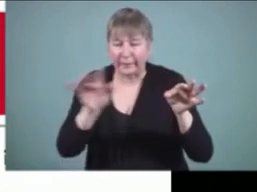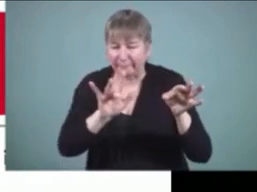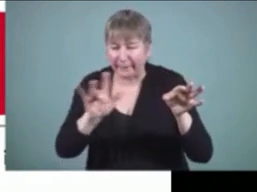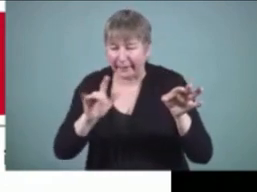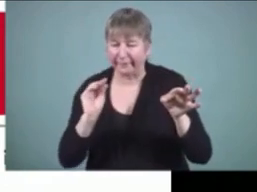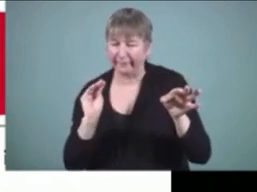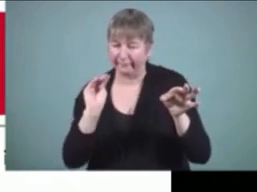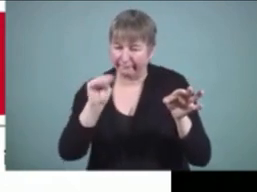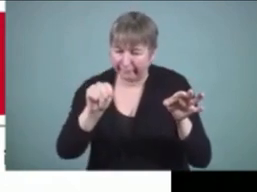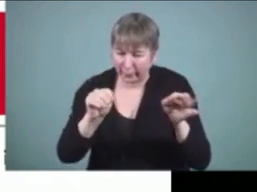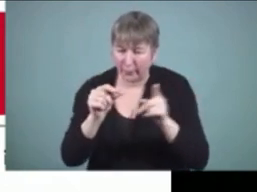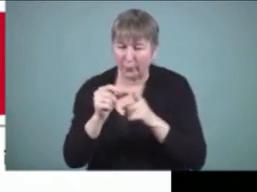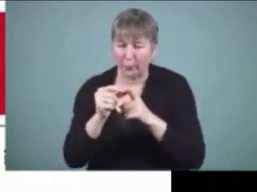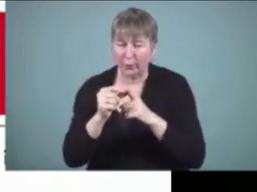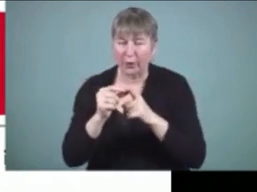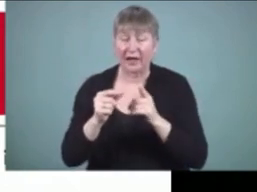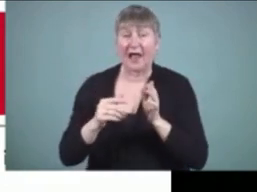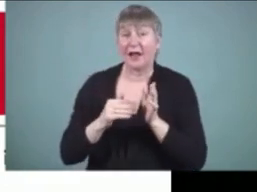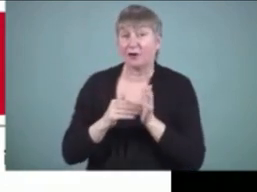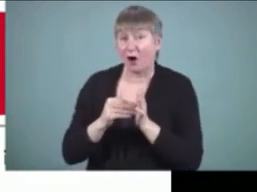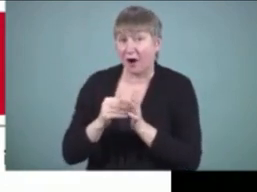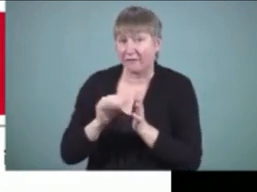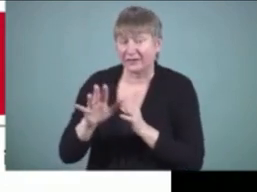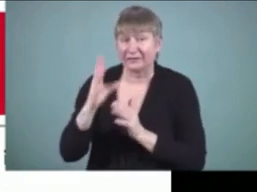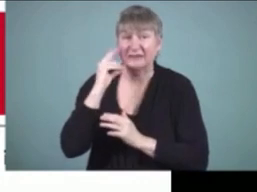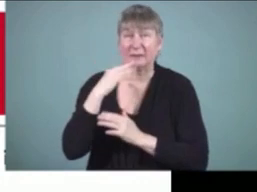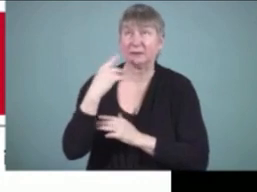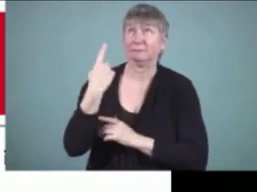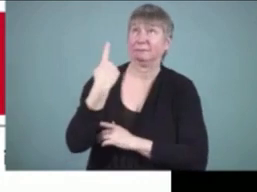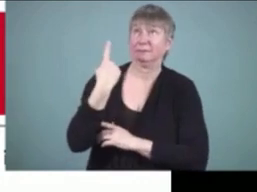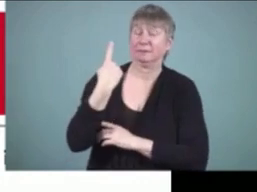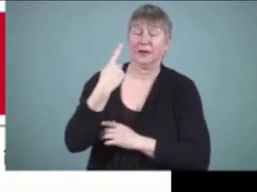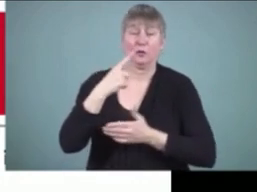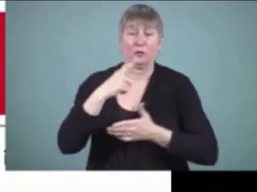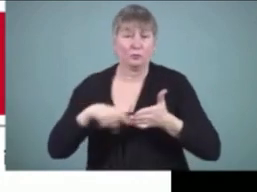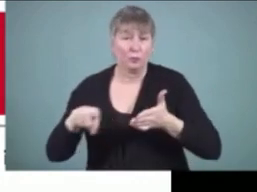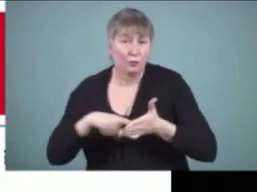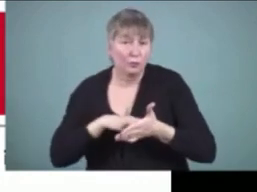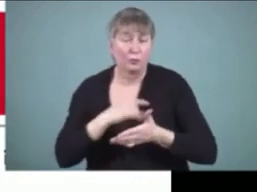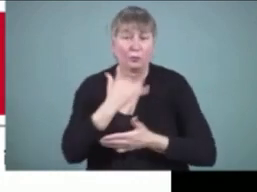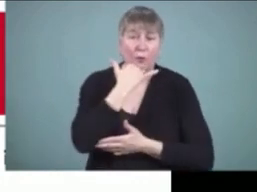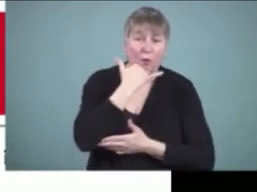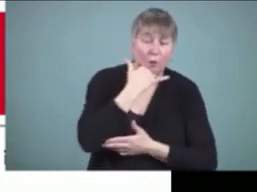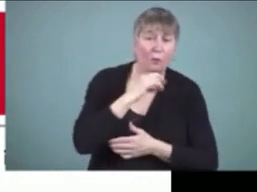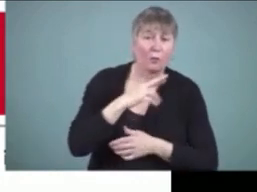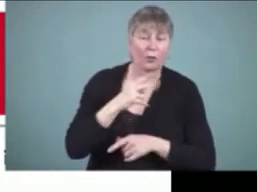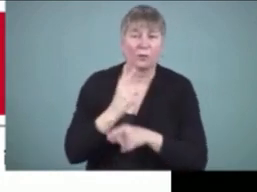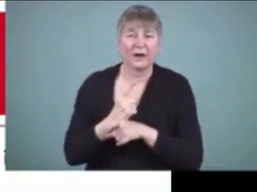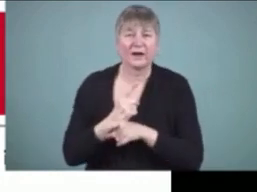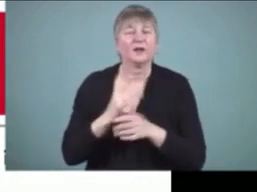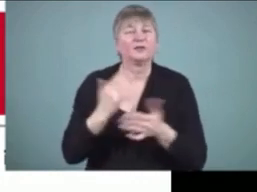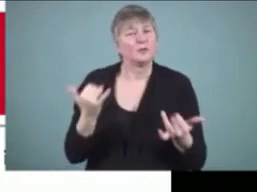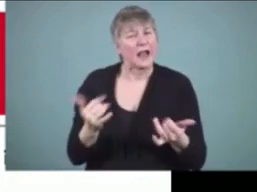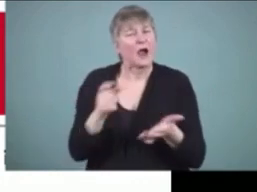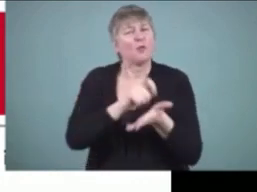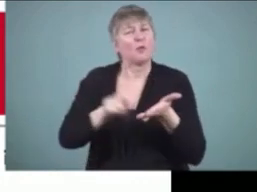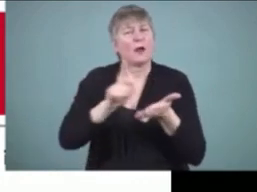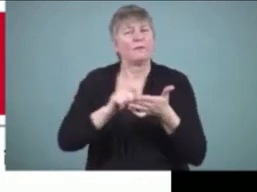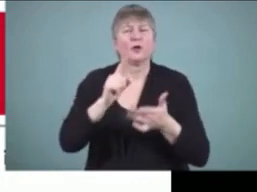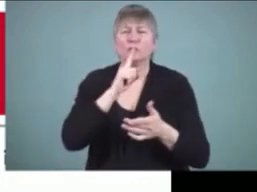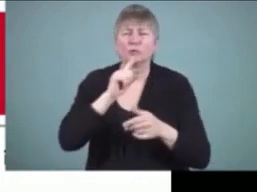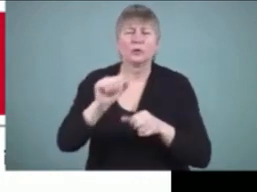being right or wrong, is a notion of using writing for authentic purposes. Next slide, please.